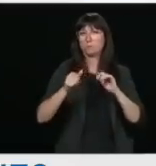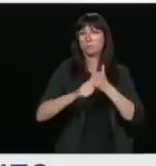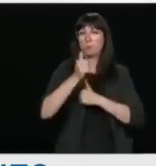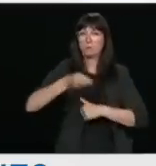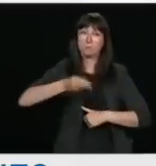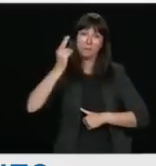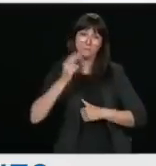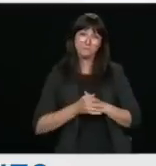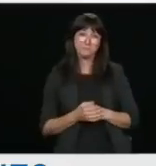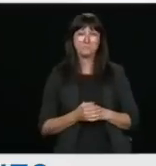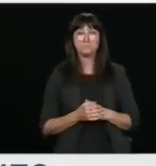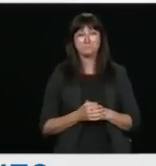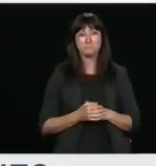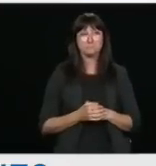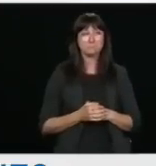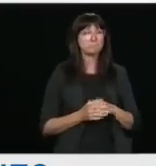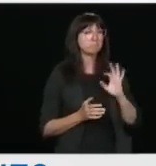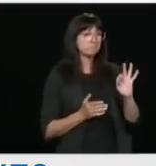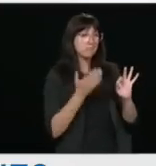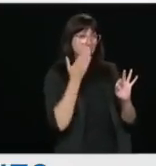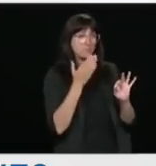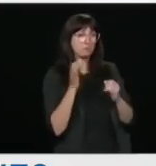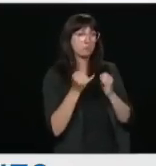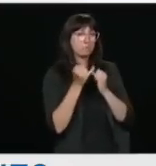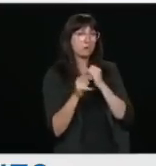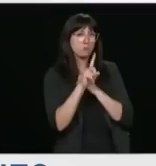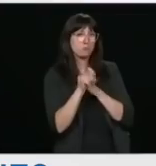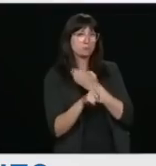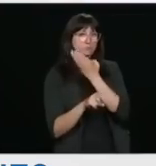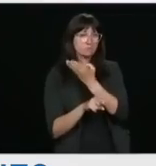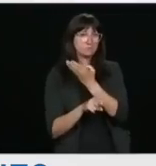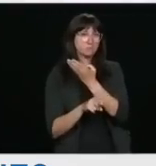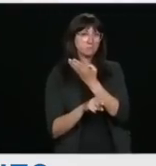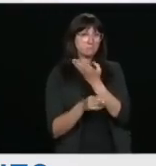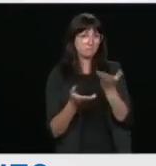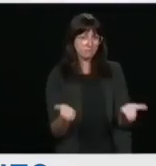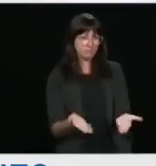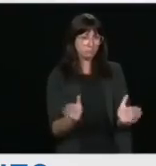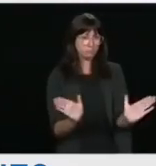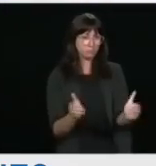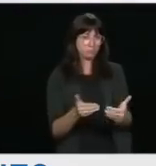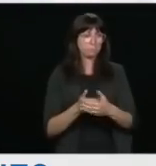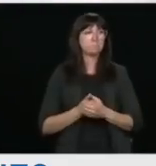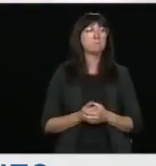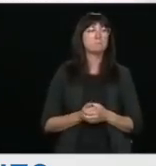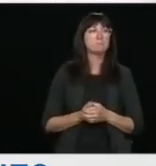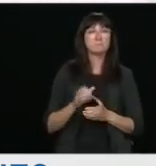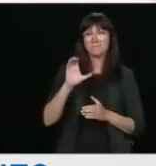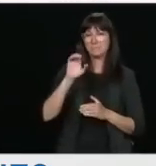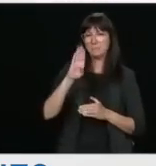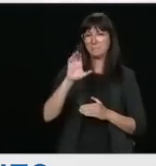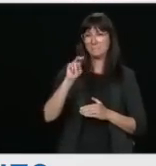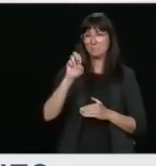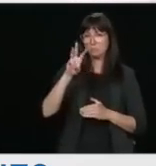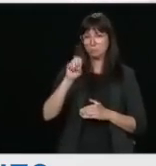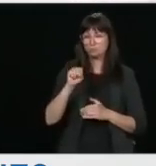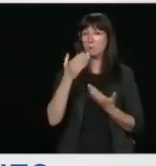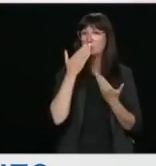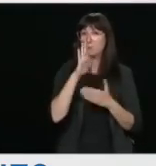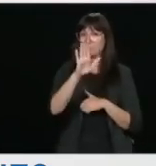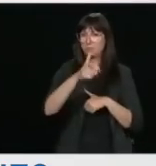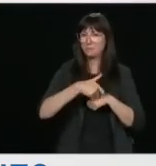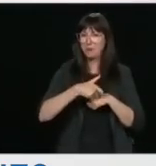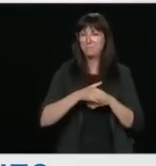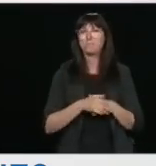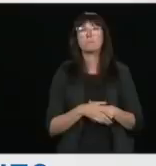Thank you very much. And our last question is going to be from the floor. Lovia Stefanovic, CBC News. Thank you for your time this afternoon. For the director of CSIS,